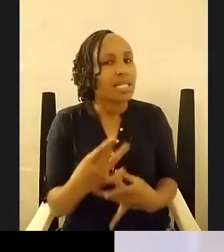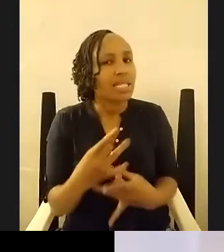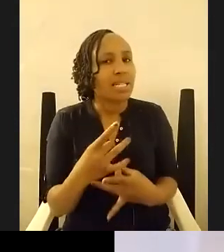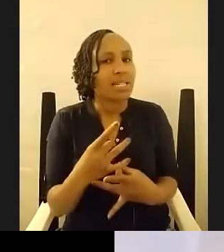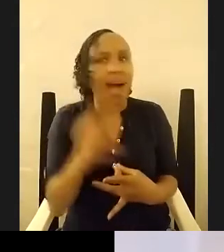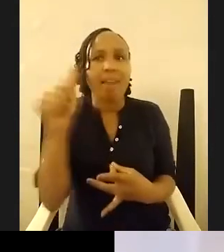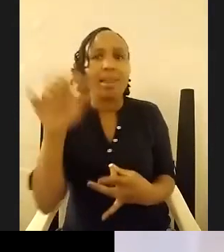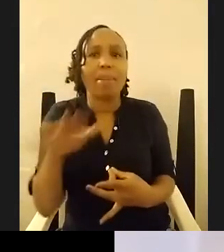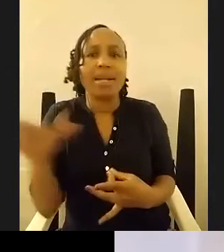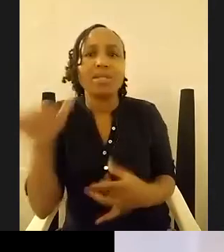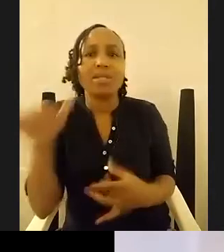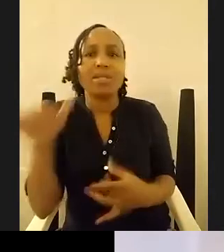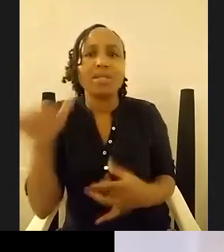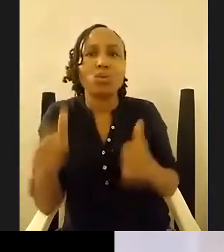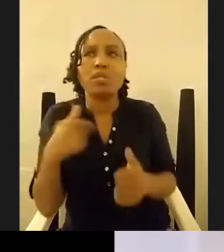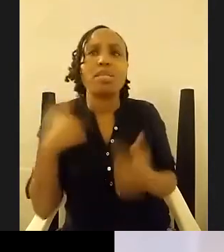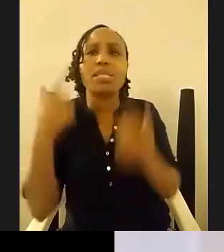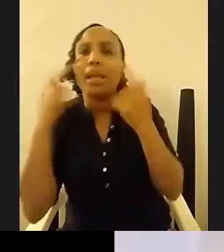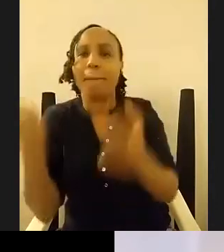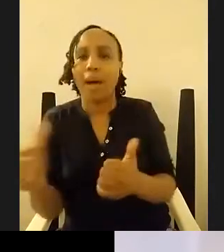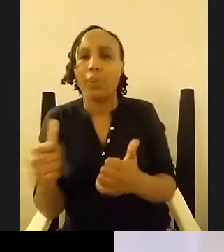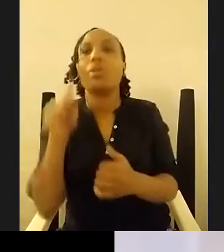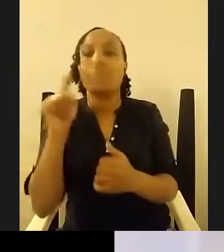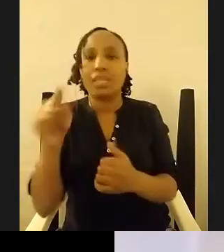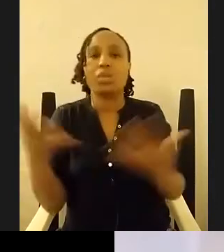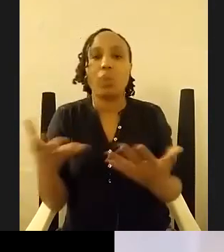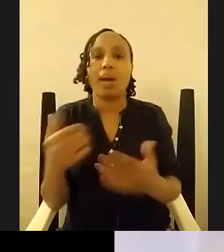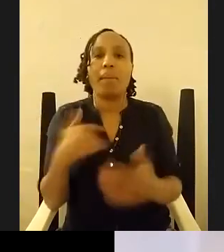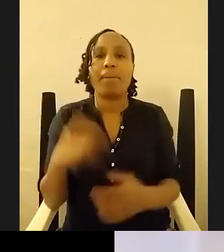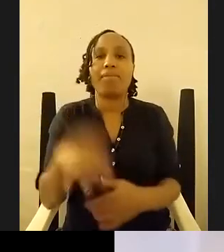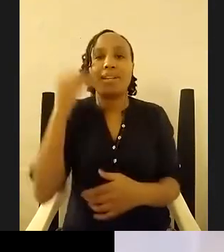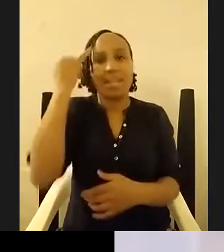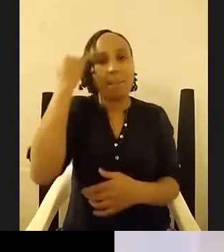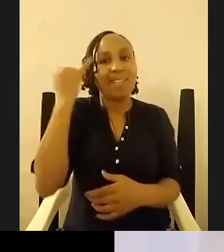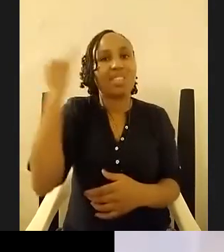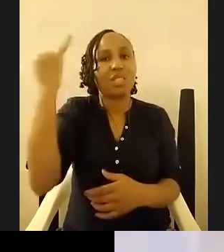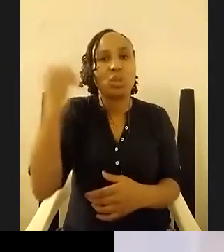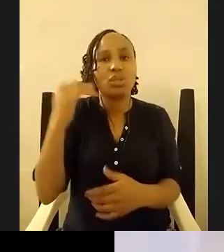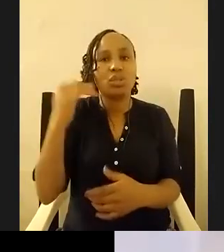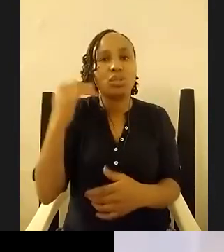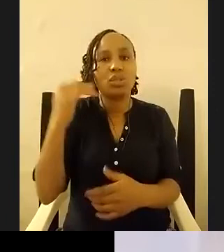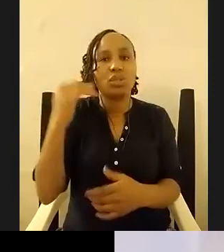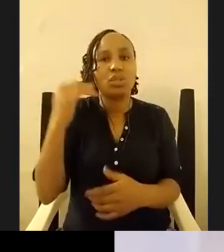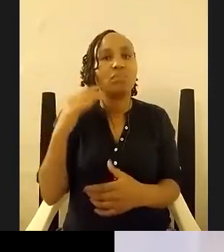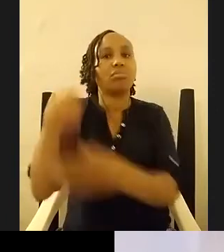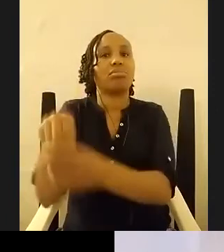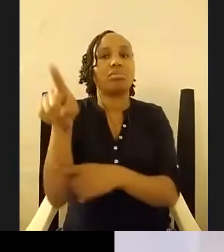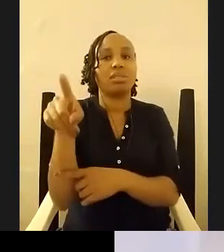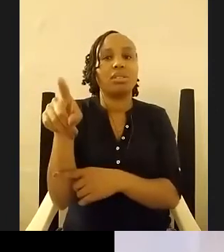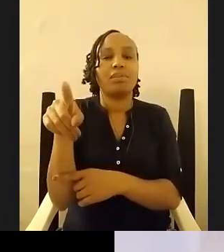and that's where i find imagination to be absolutely important like just